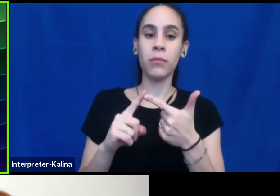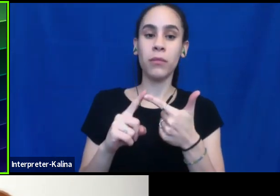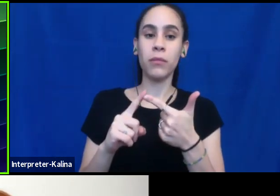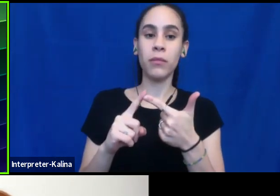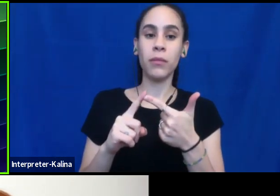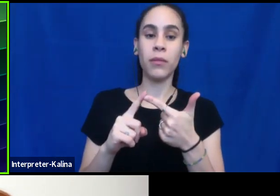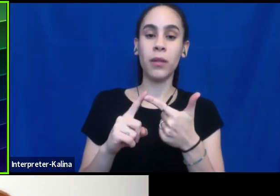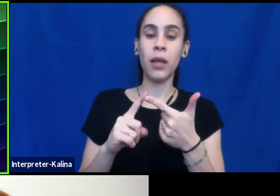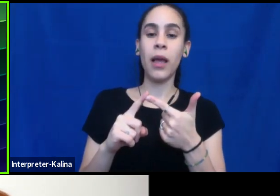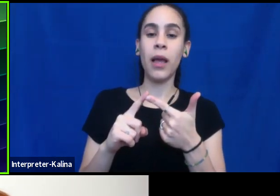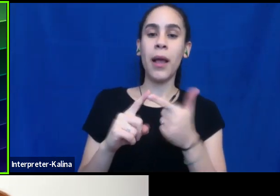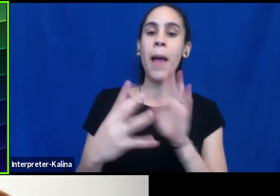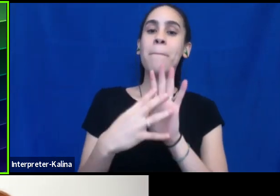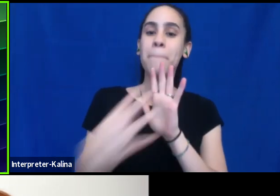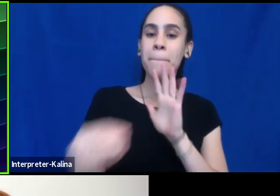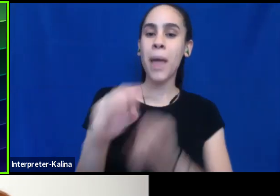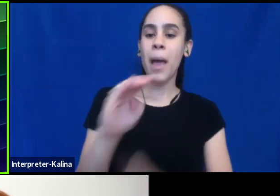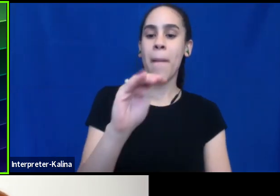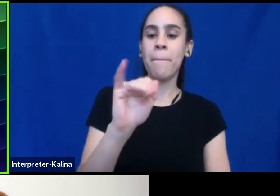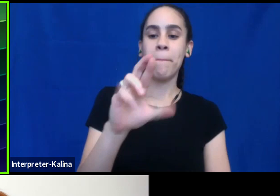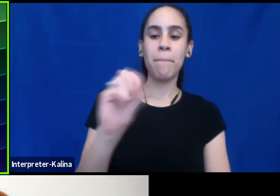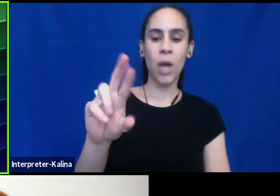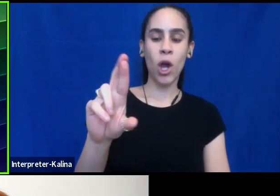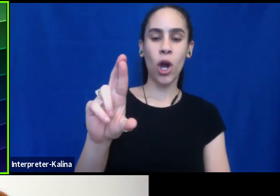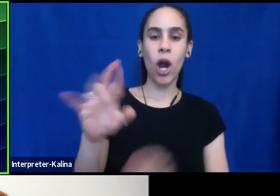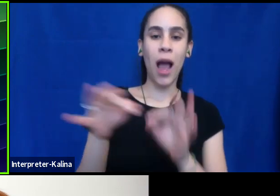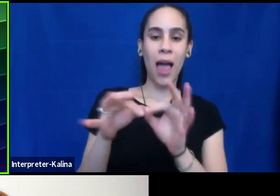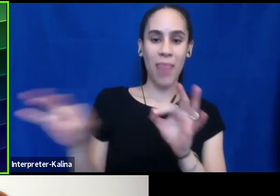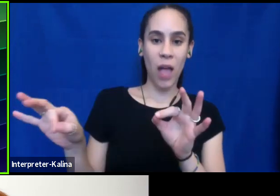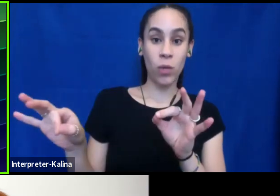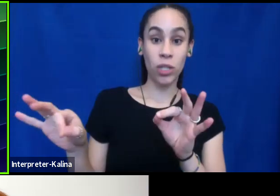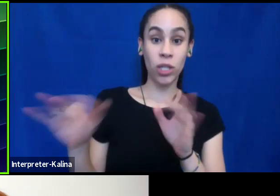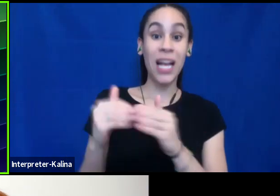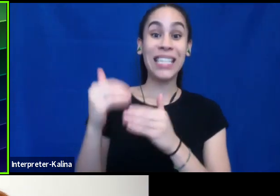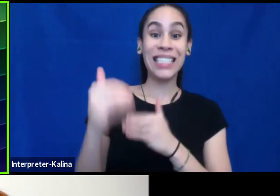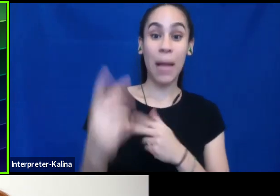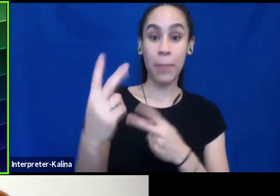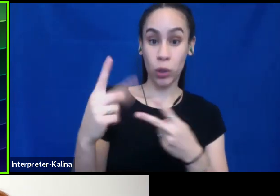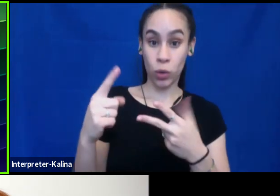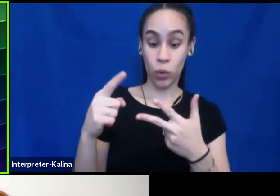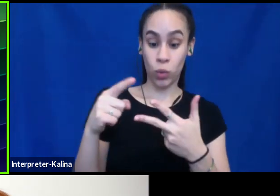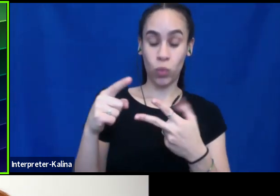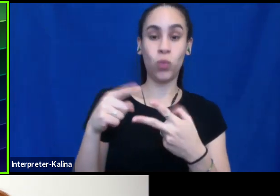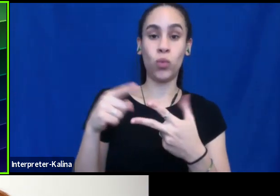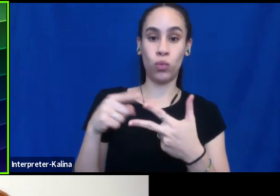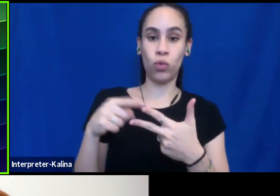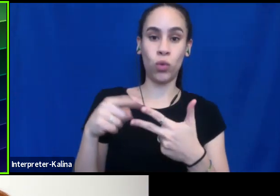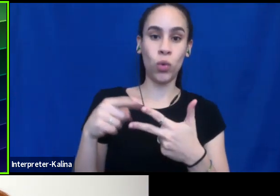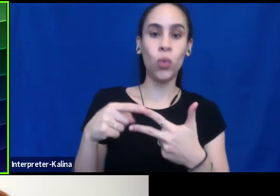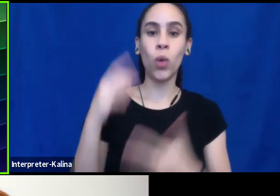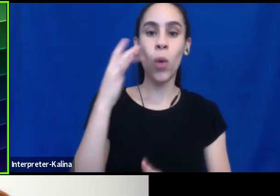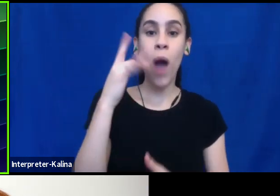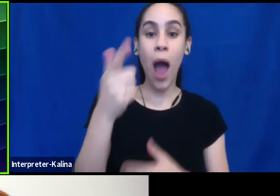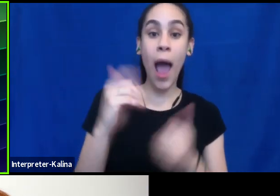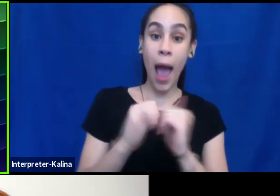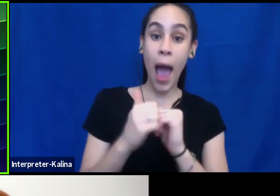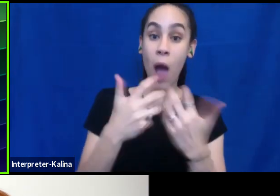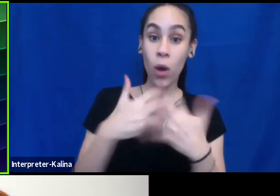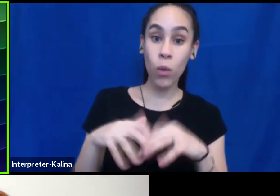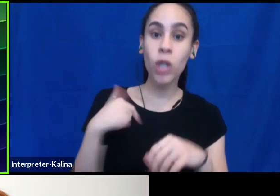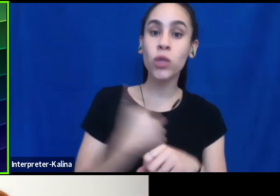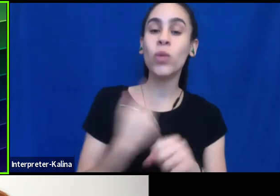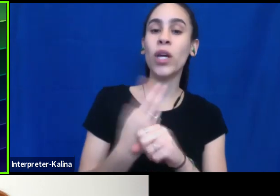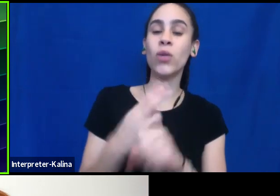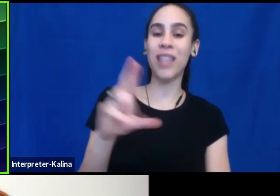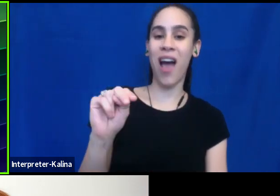mirror language. And, um, it's, it's a step two because the way it works is we use ungendered terms